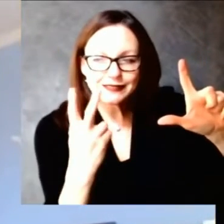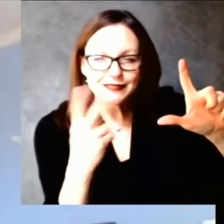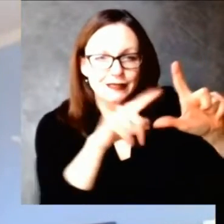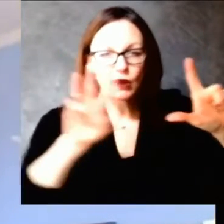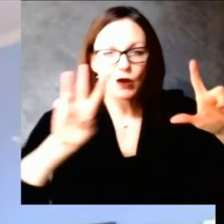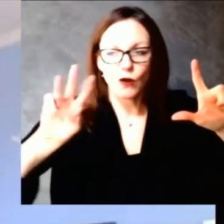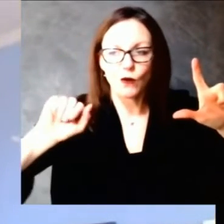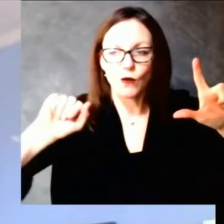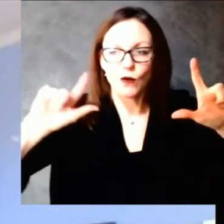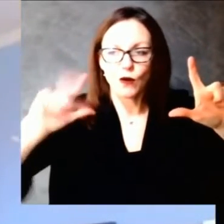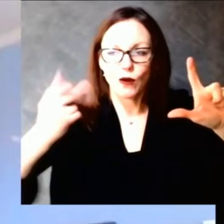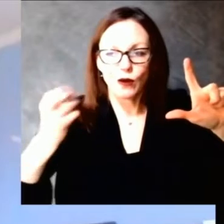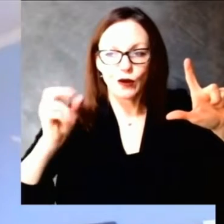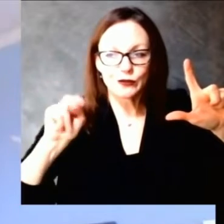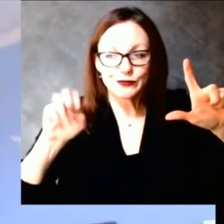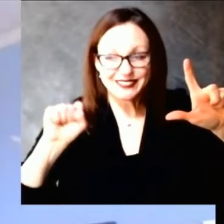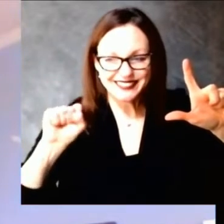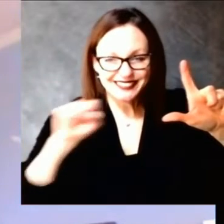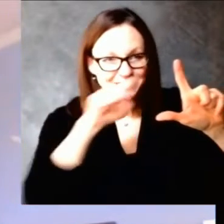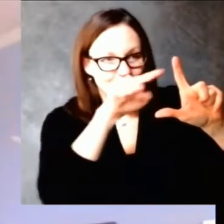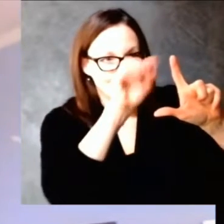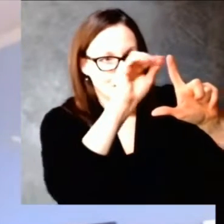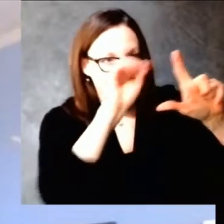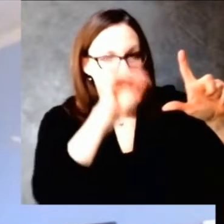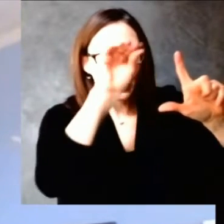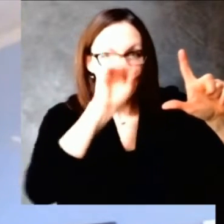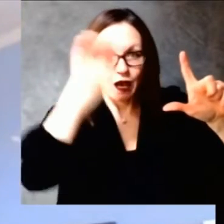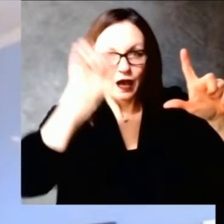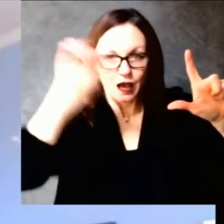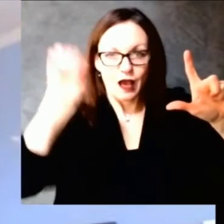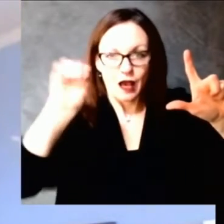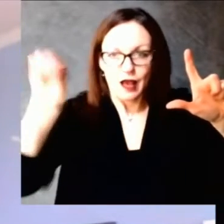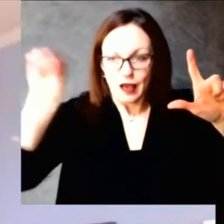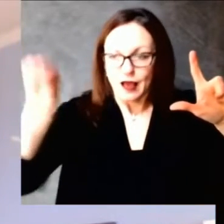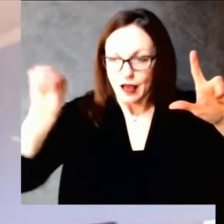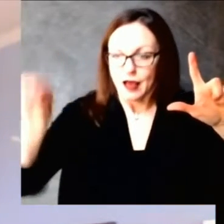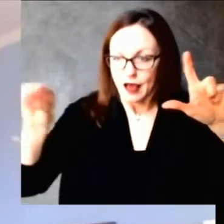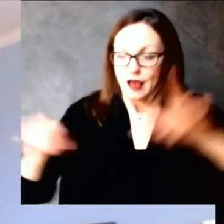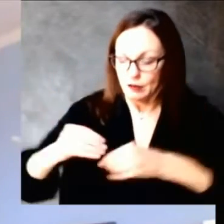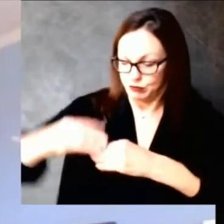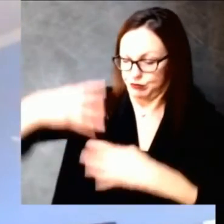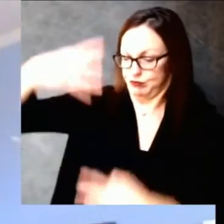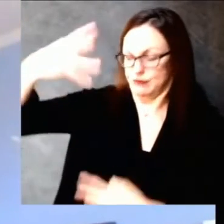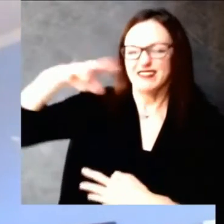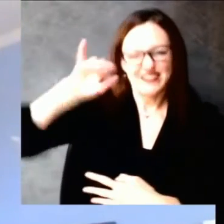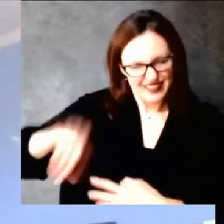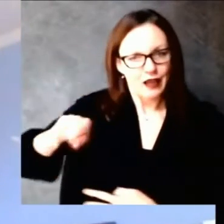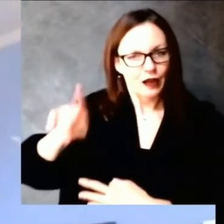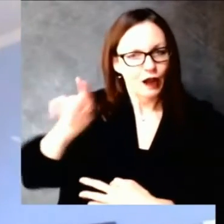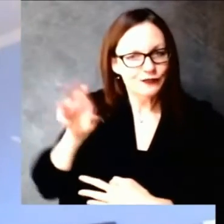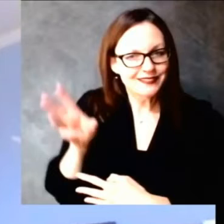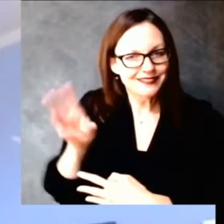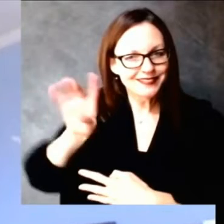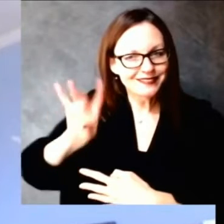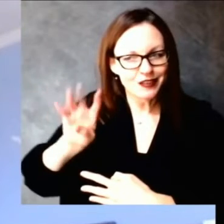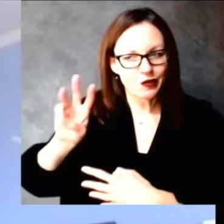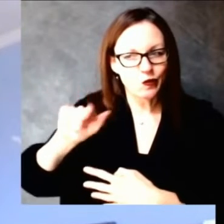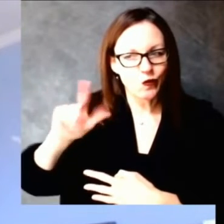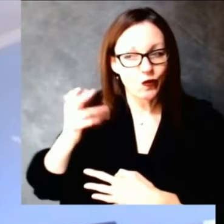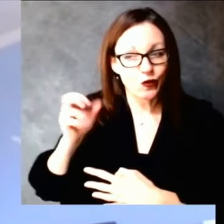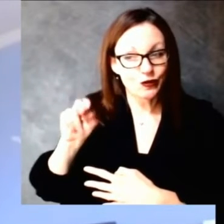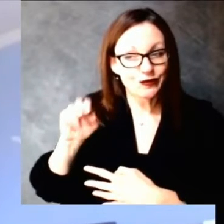Obviously in getting towards those issues regarding disparities that we want to make sure that we have as many outlets and